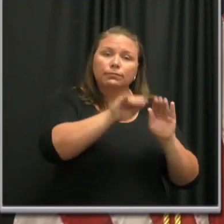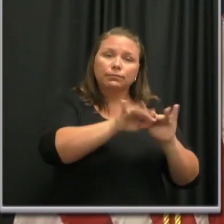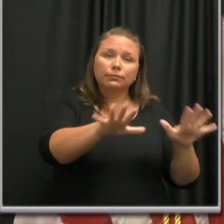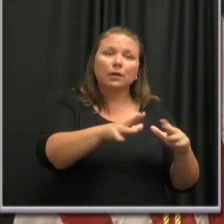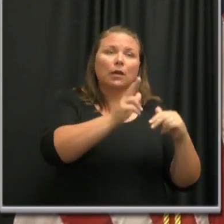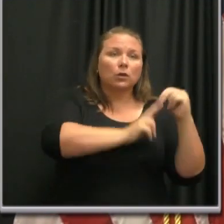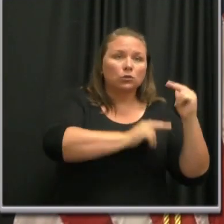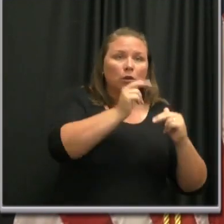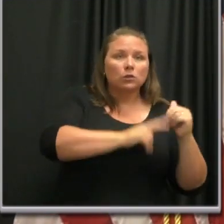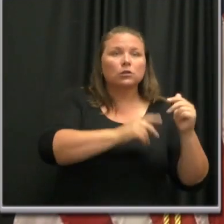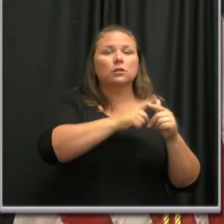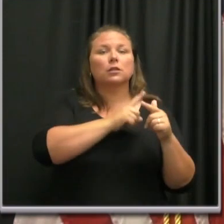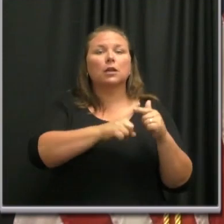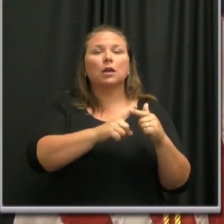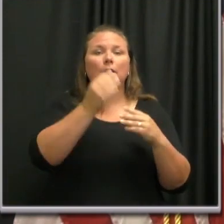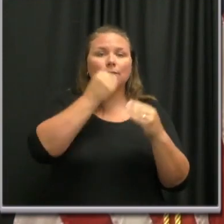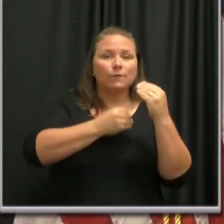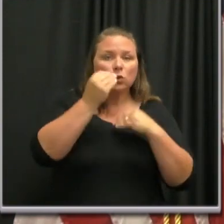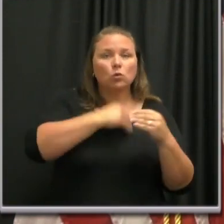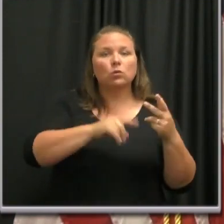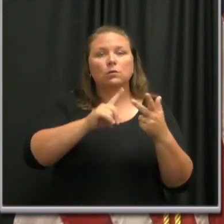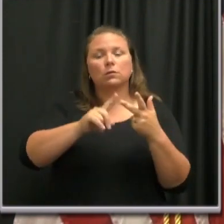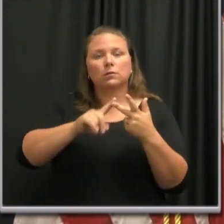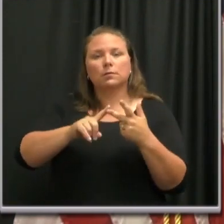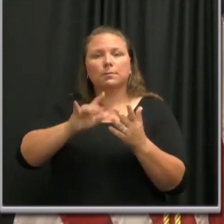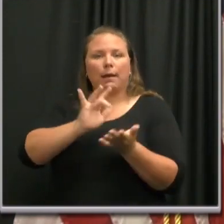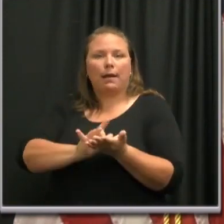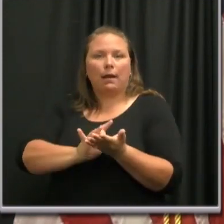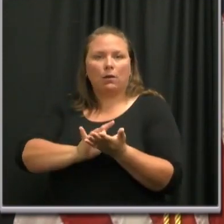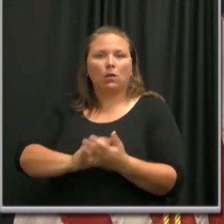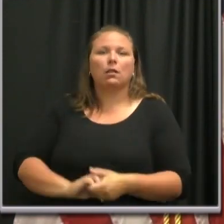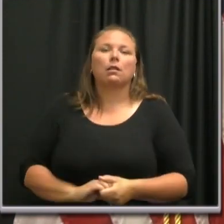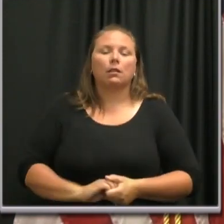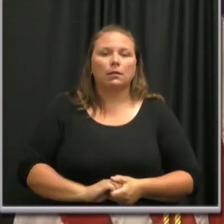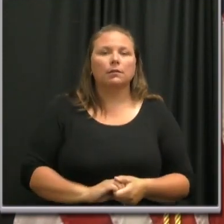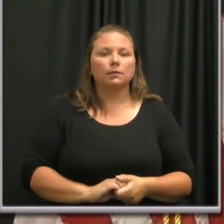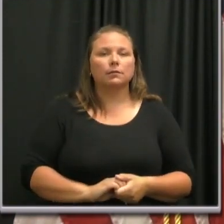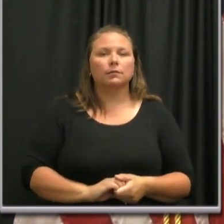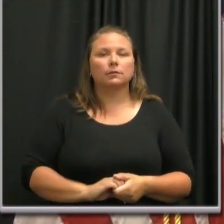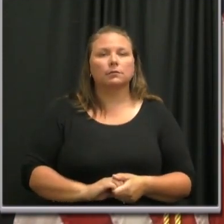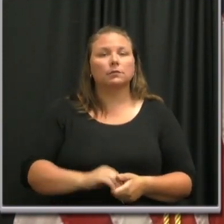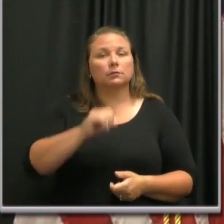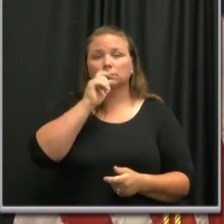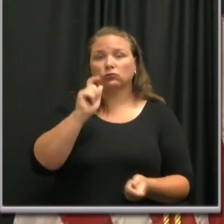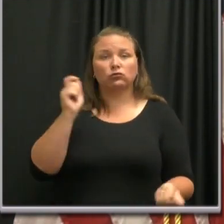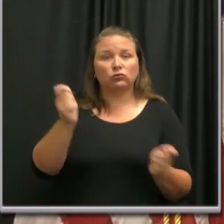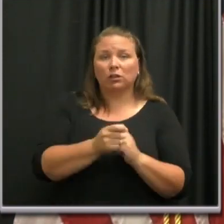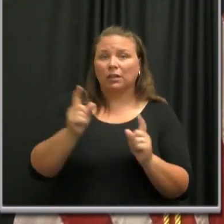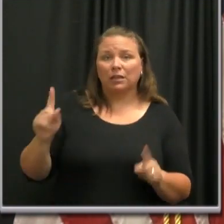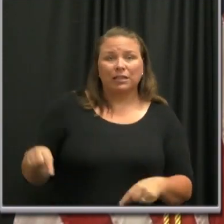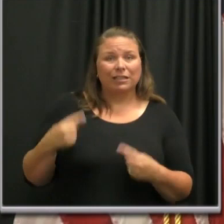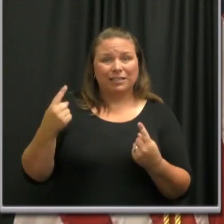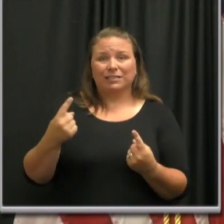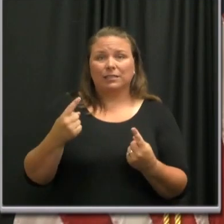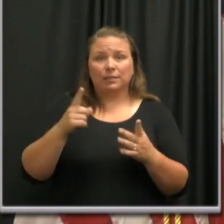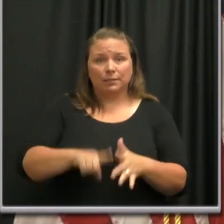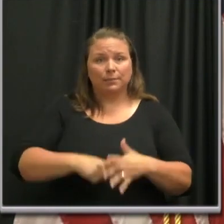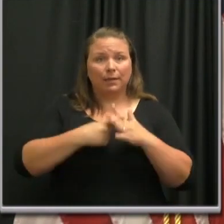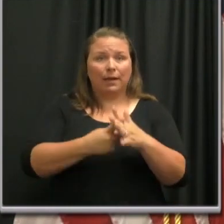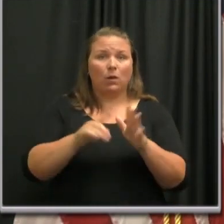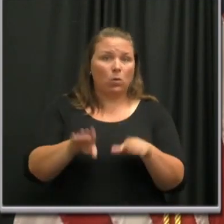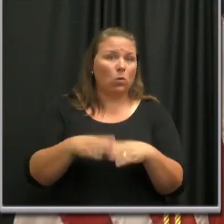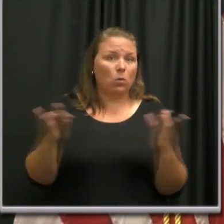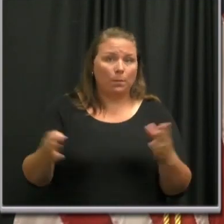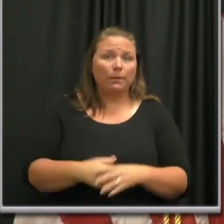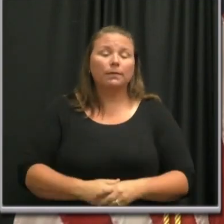food production, and health care, which has not changed since we began the reopen.